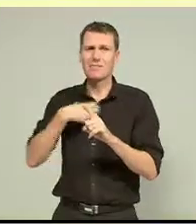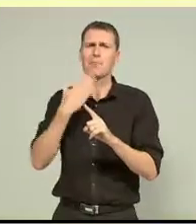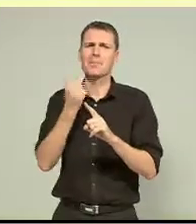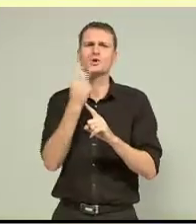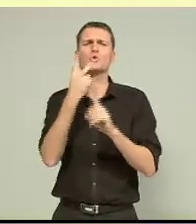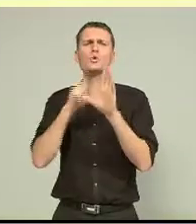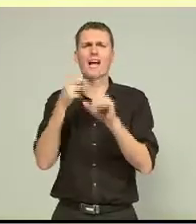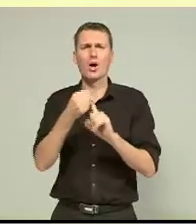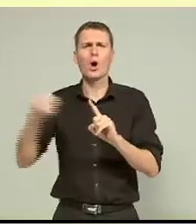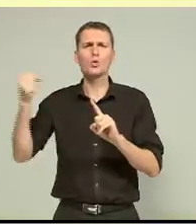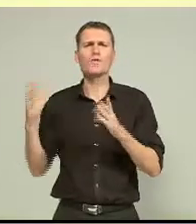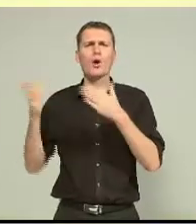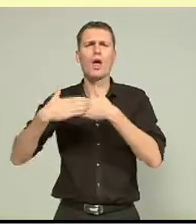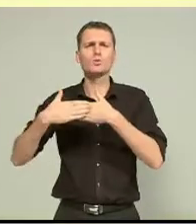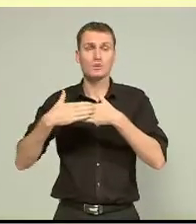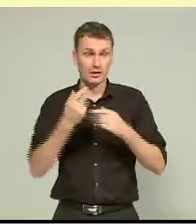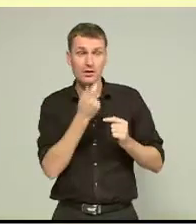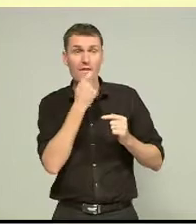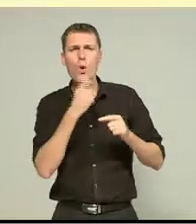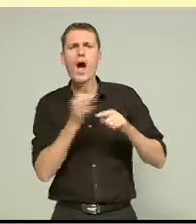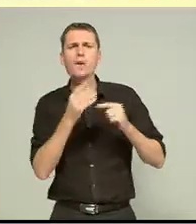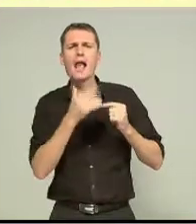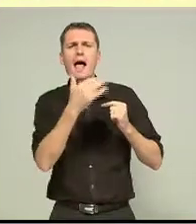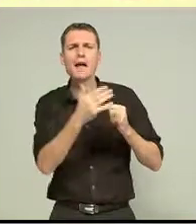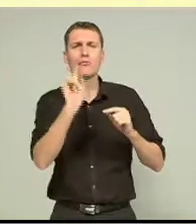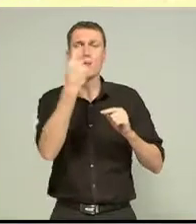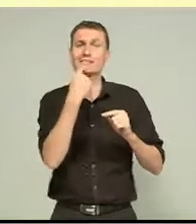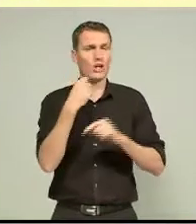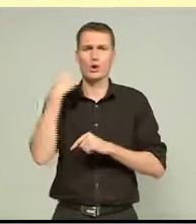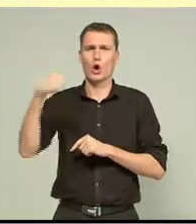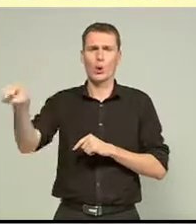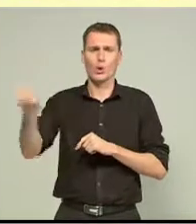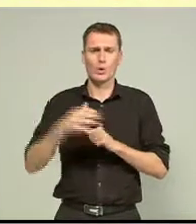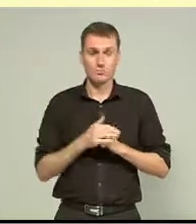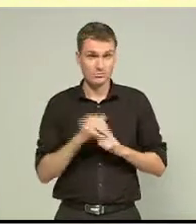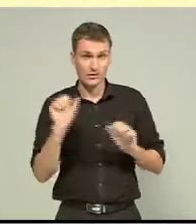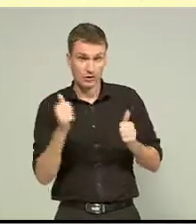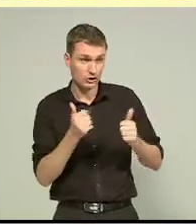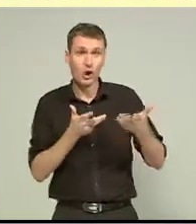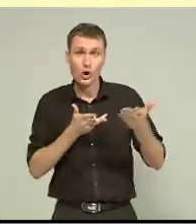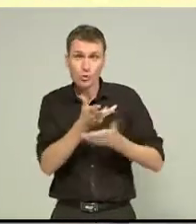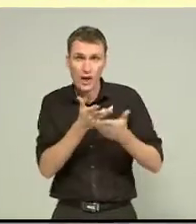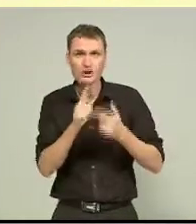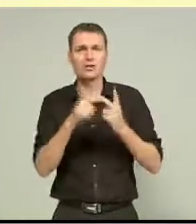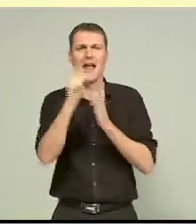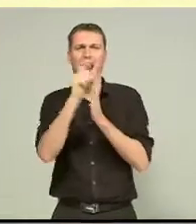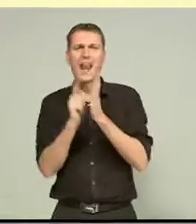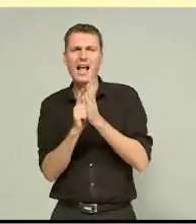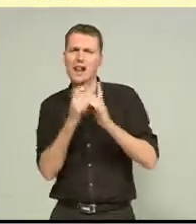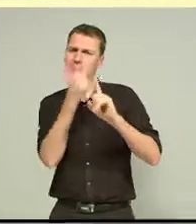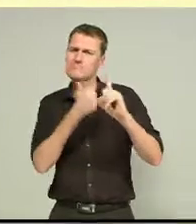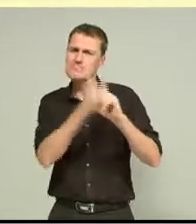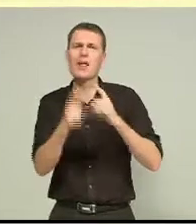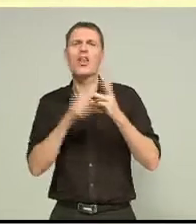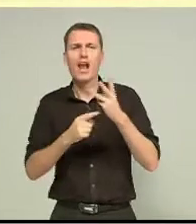its closure. Hours later, the Prime Minister ruled this out. It's already been through one round of consultation, then legal action, then another round of